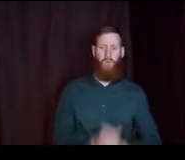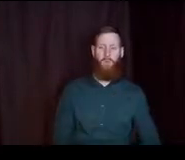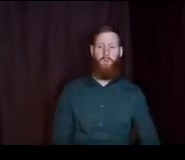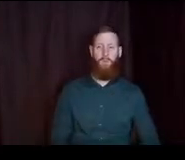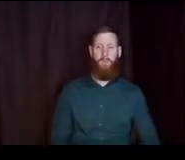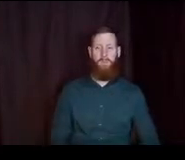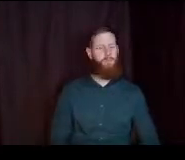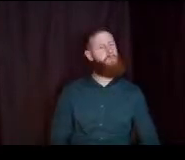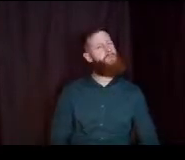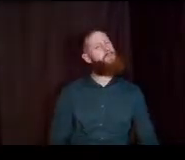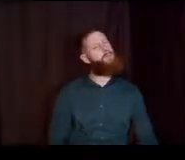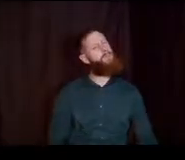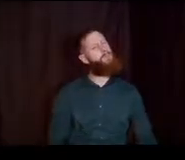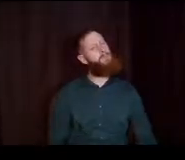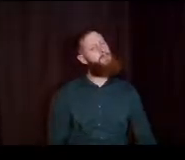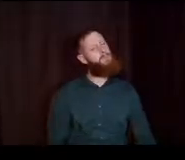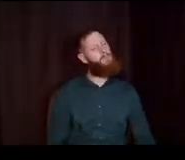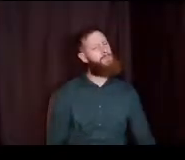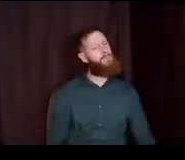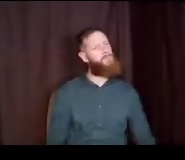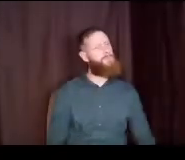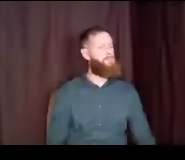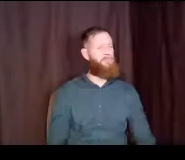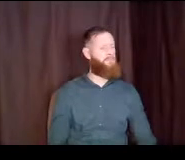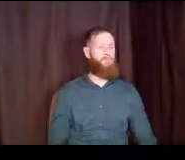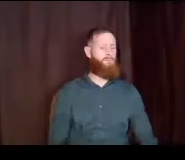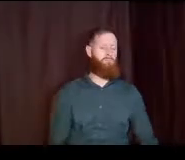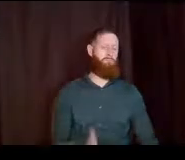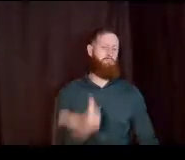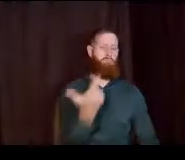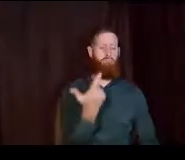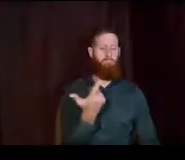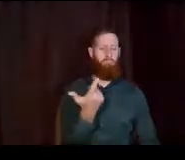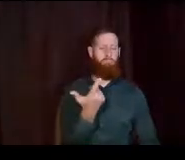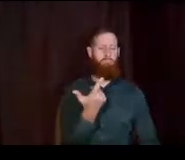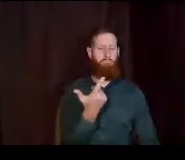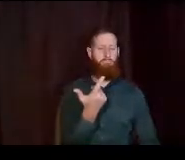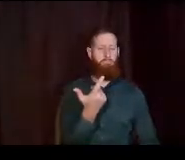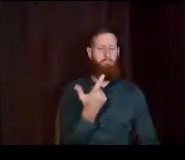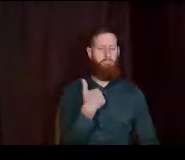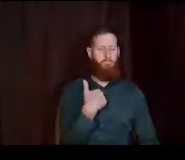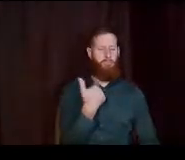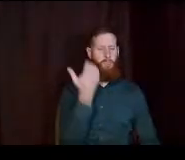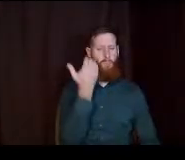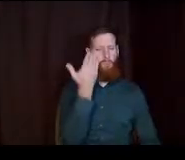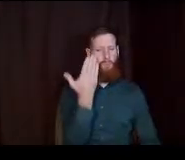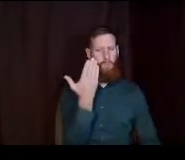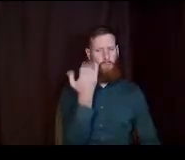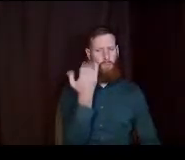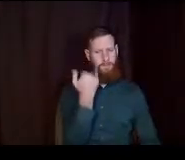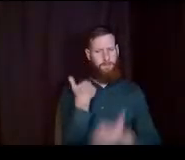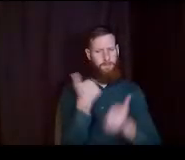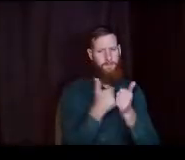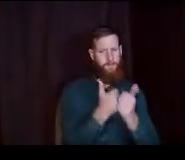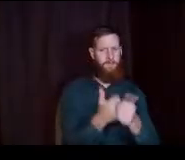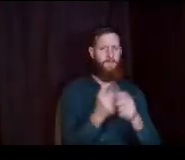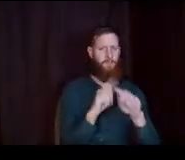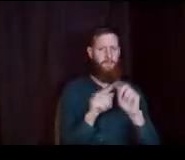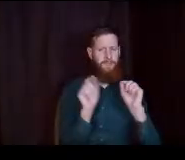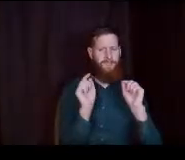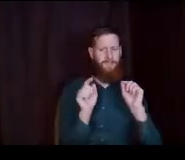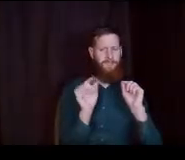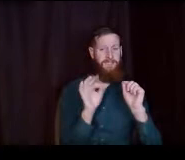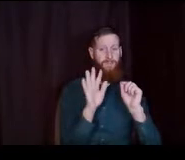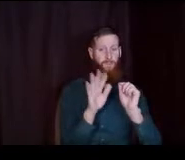So. I'm not sure if. I've totally following, but I think this is. if your